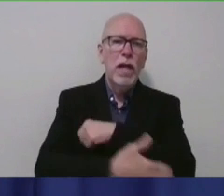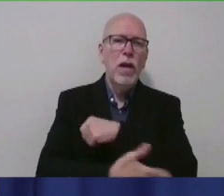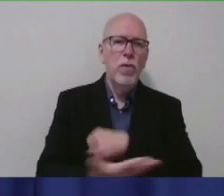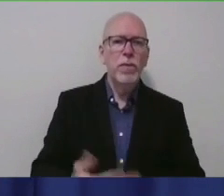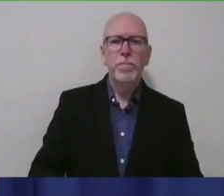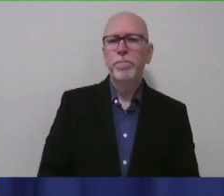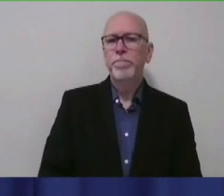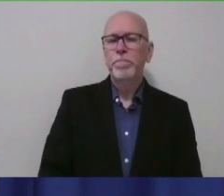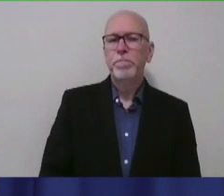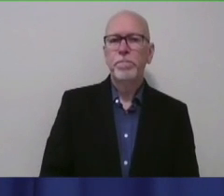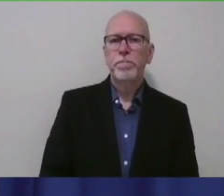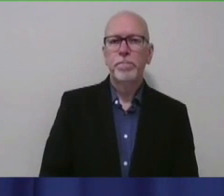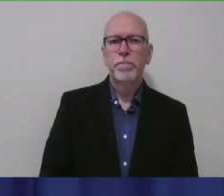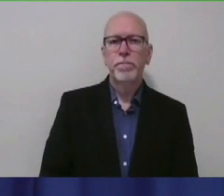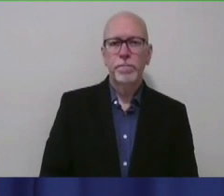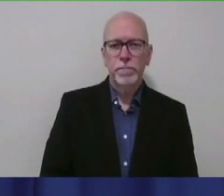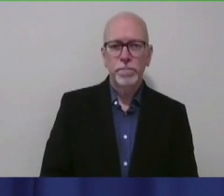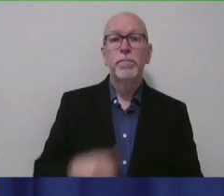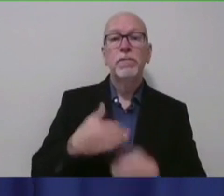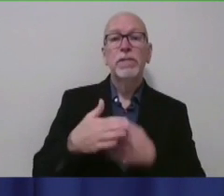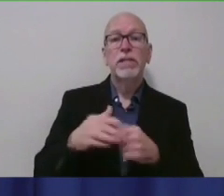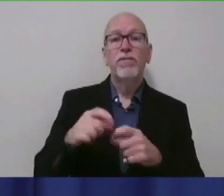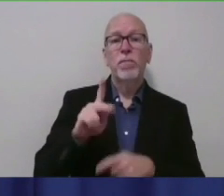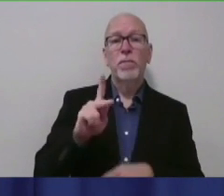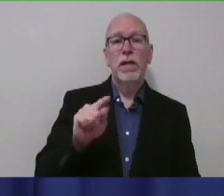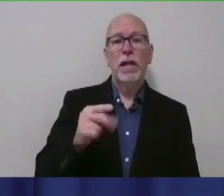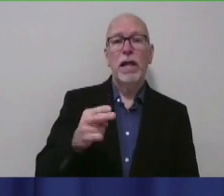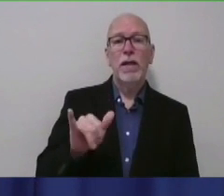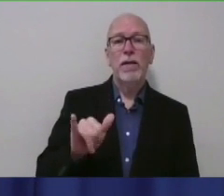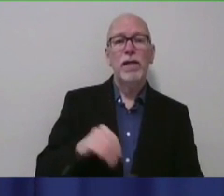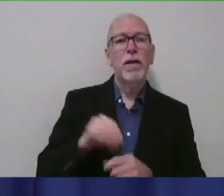Next question is from Kathy at the Ferdinand News.